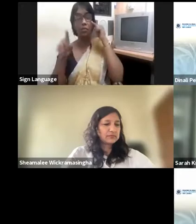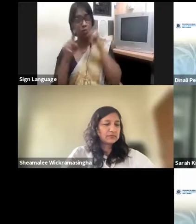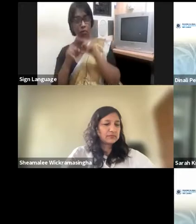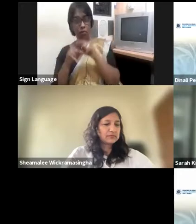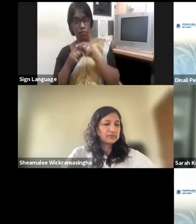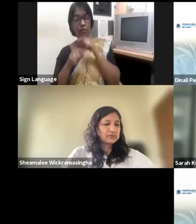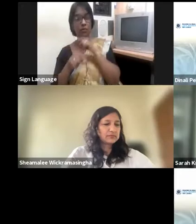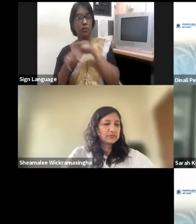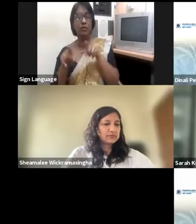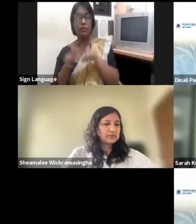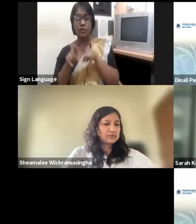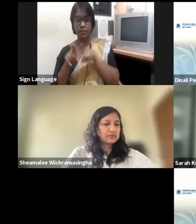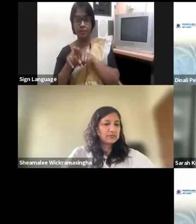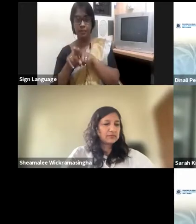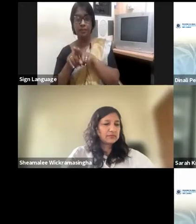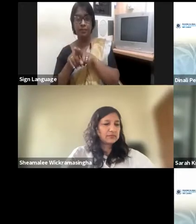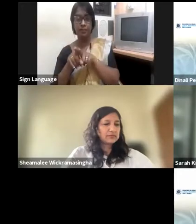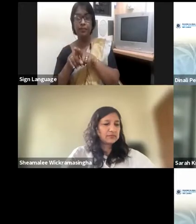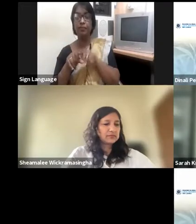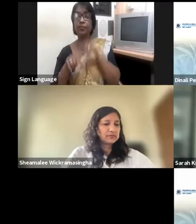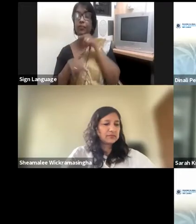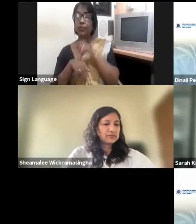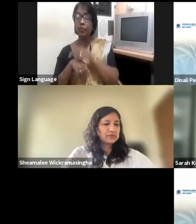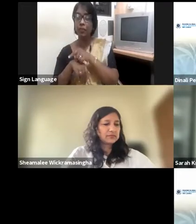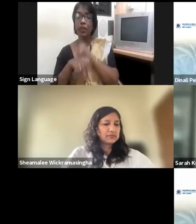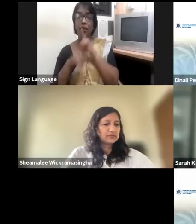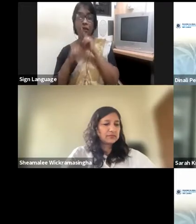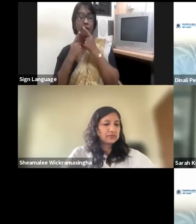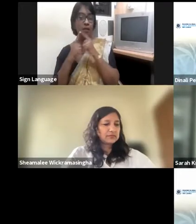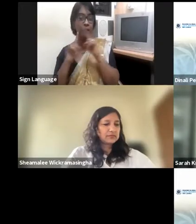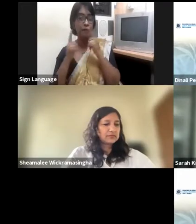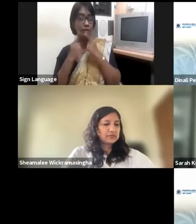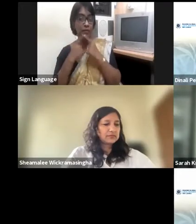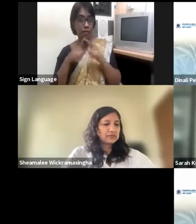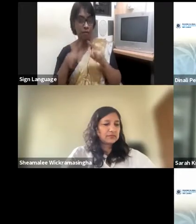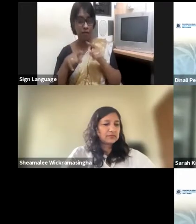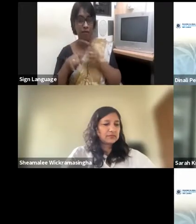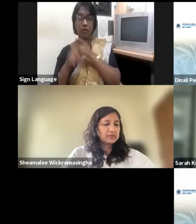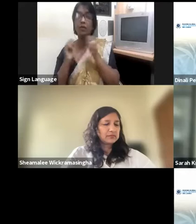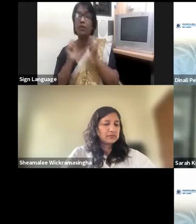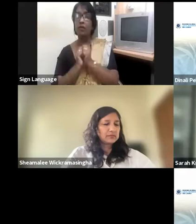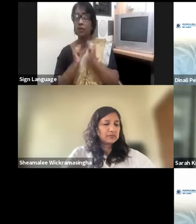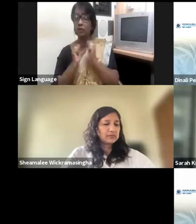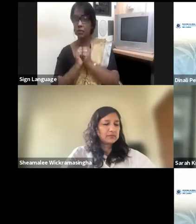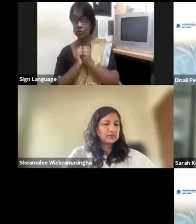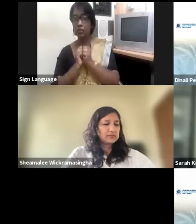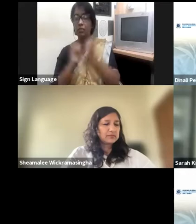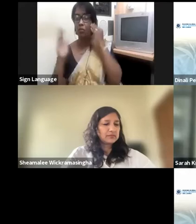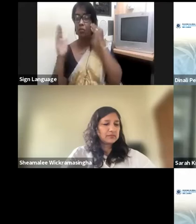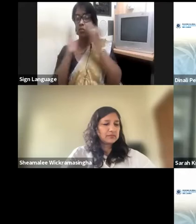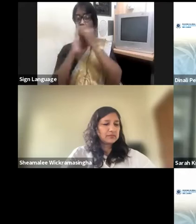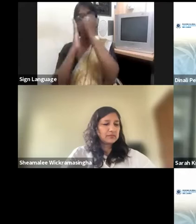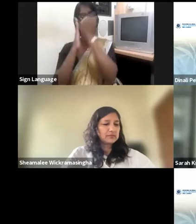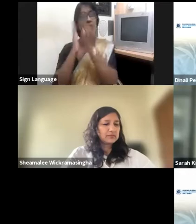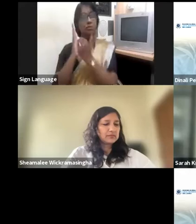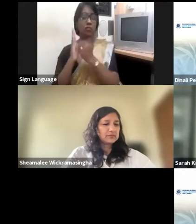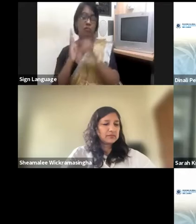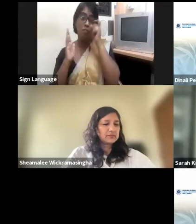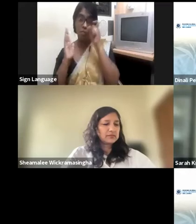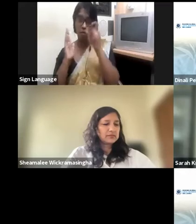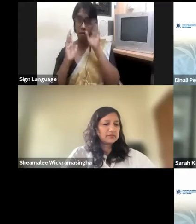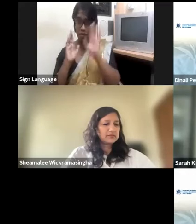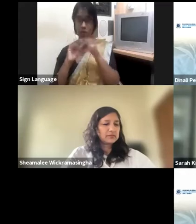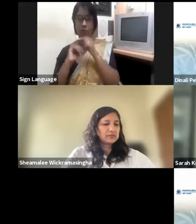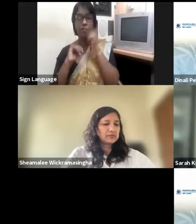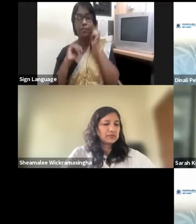differentiation compared to many others to get an appointment to the board. has its own requirements. But I